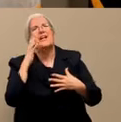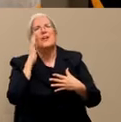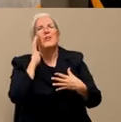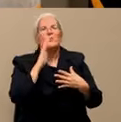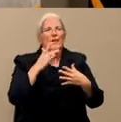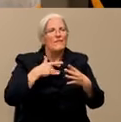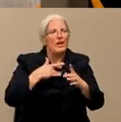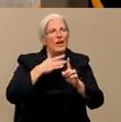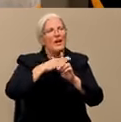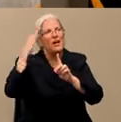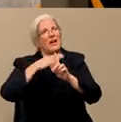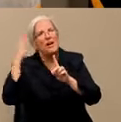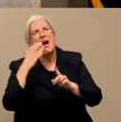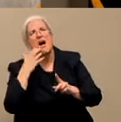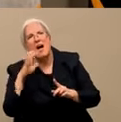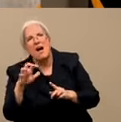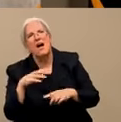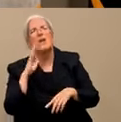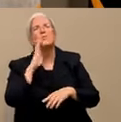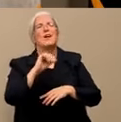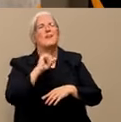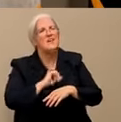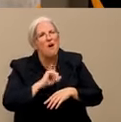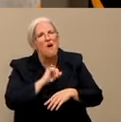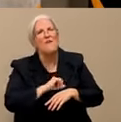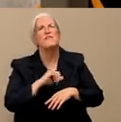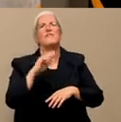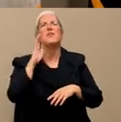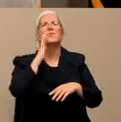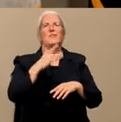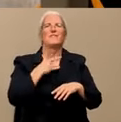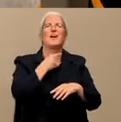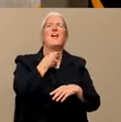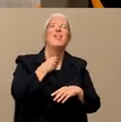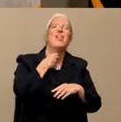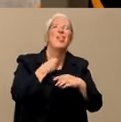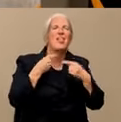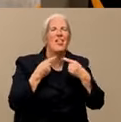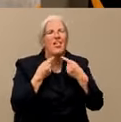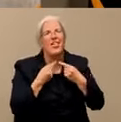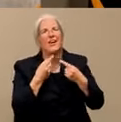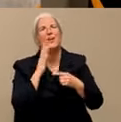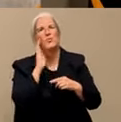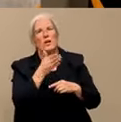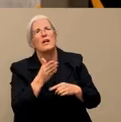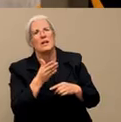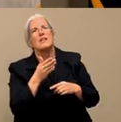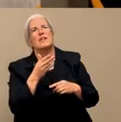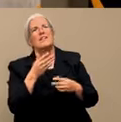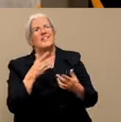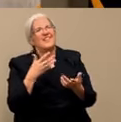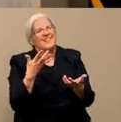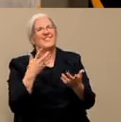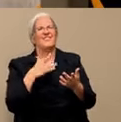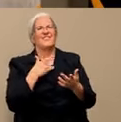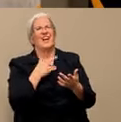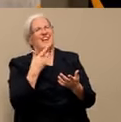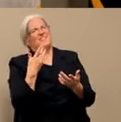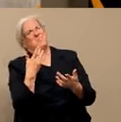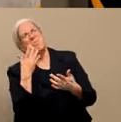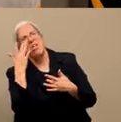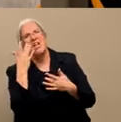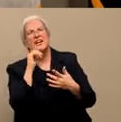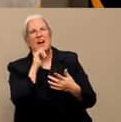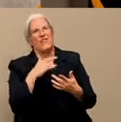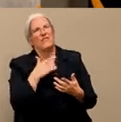cough, you know, it can kind of feel like your throat's burning. You can be pretty miserable, and we call that mild disease. When